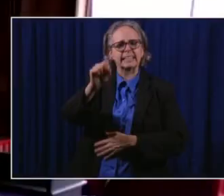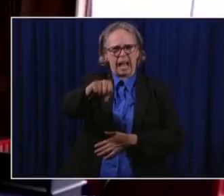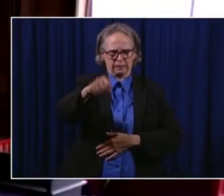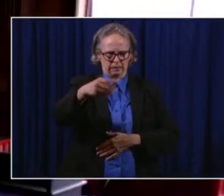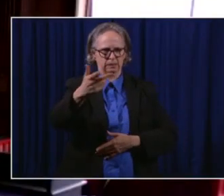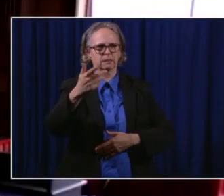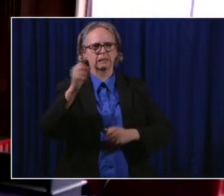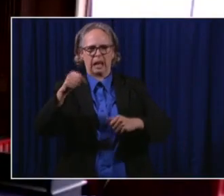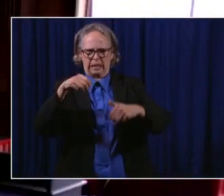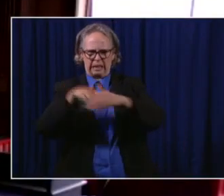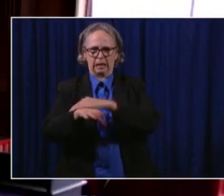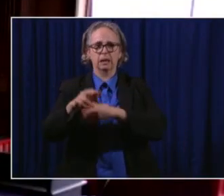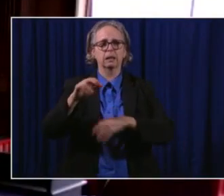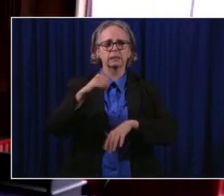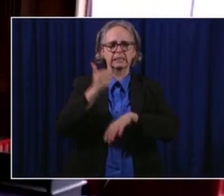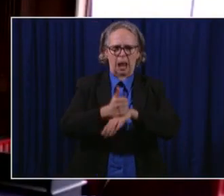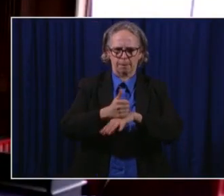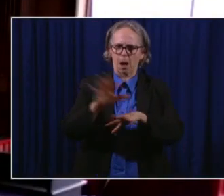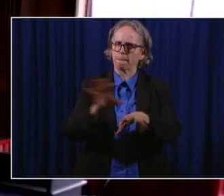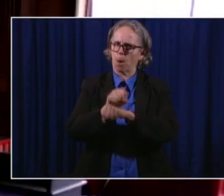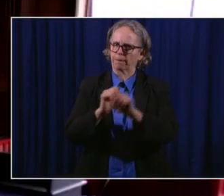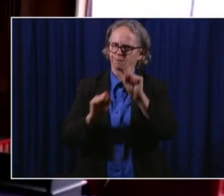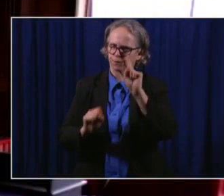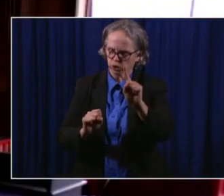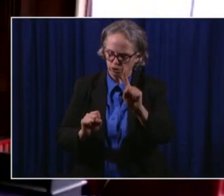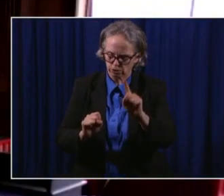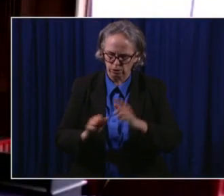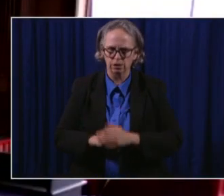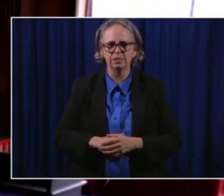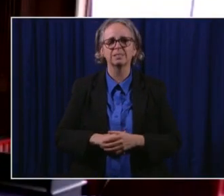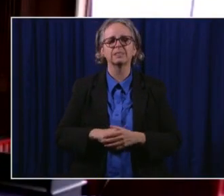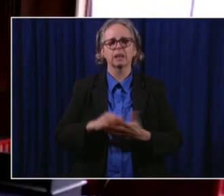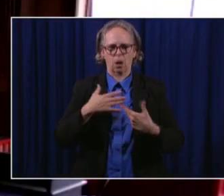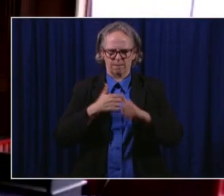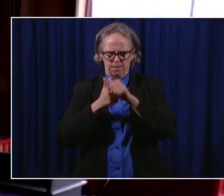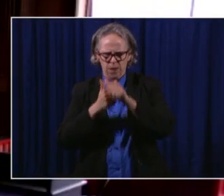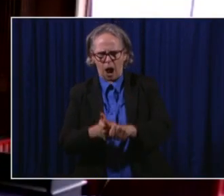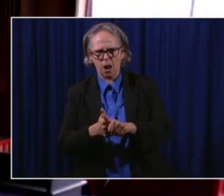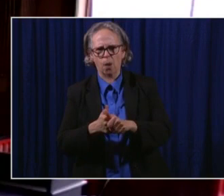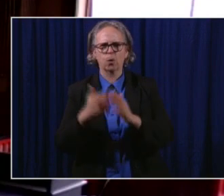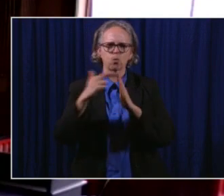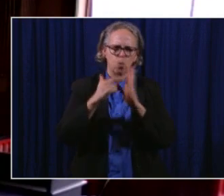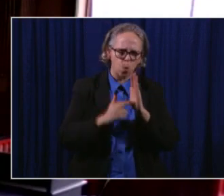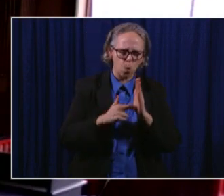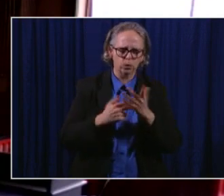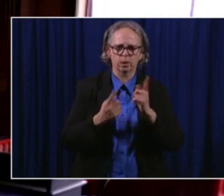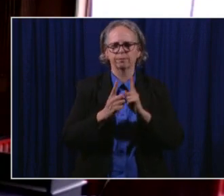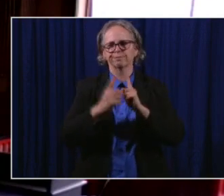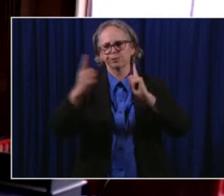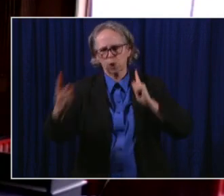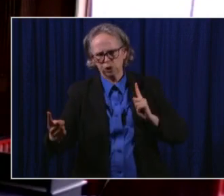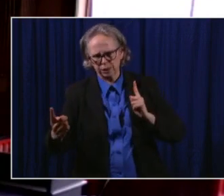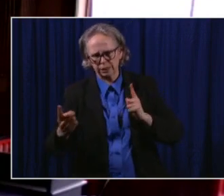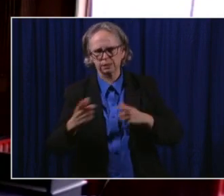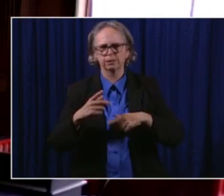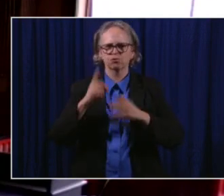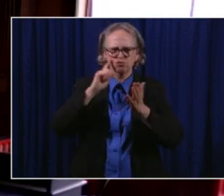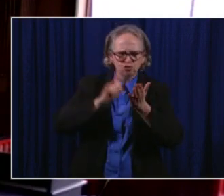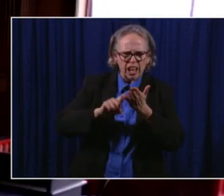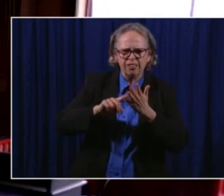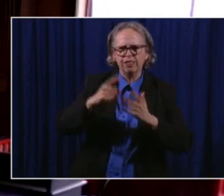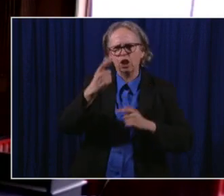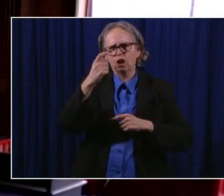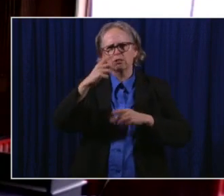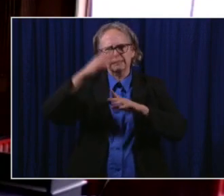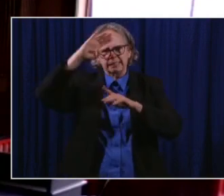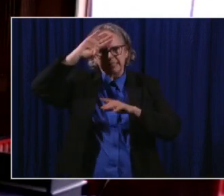we'll be prepared. We'll follow all those guidelines that we have normally with the social distancing, with temperatures and different things like that. So we've actually